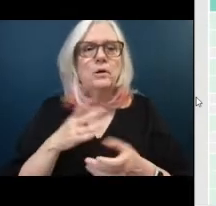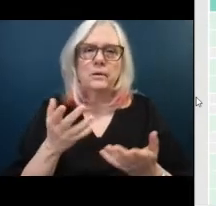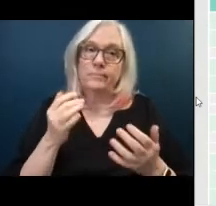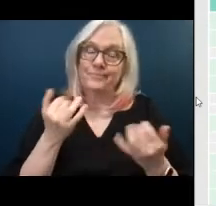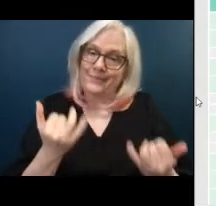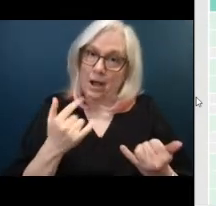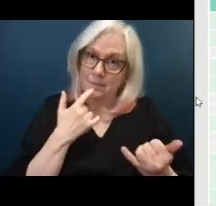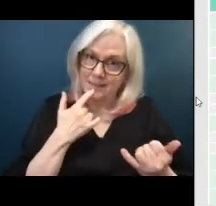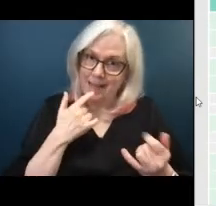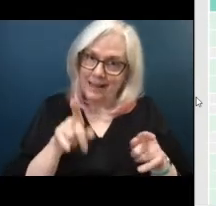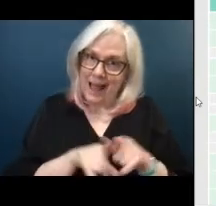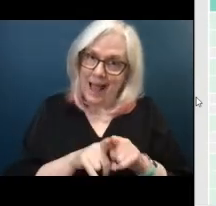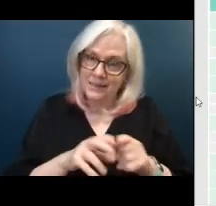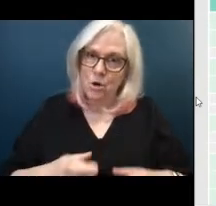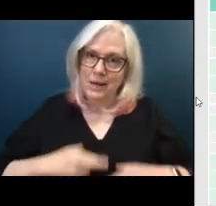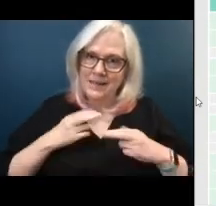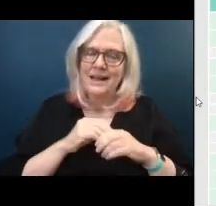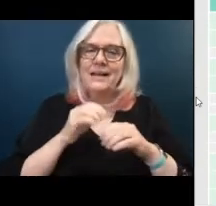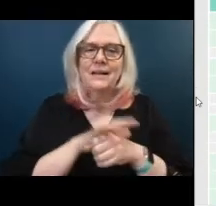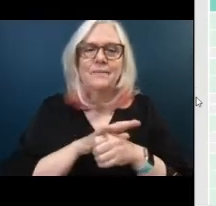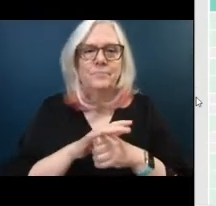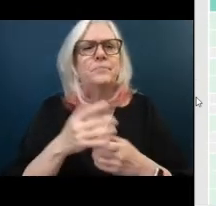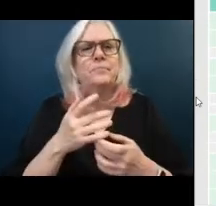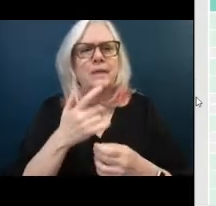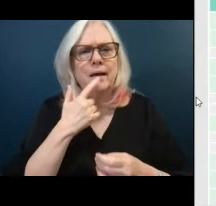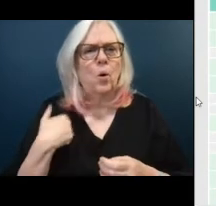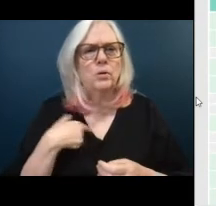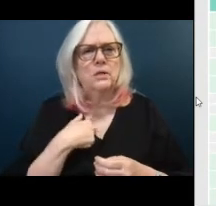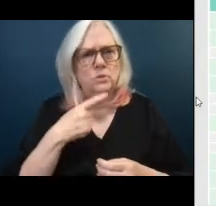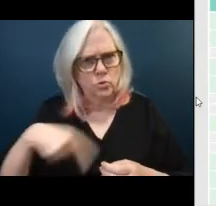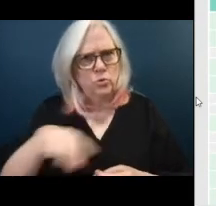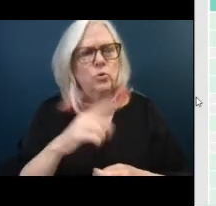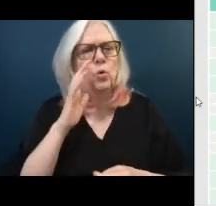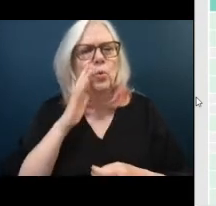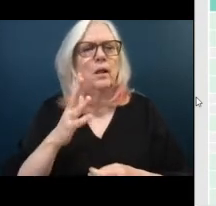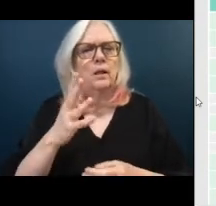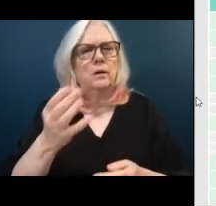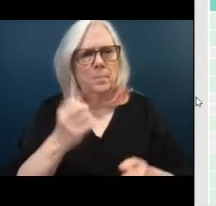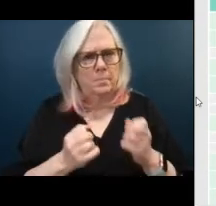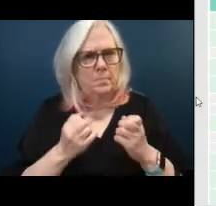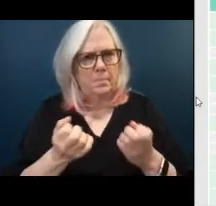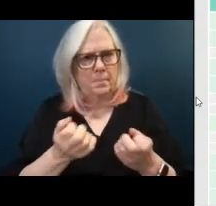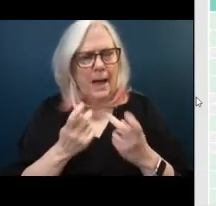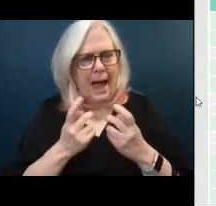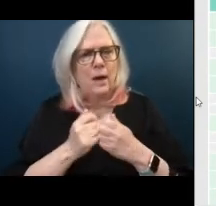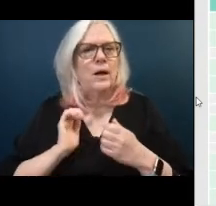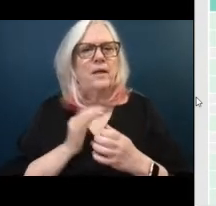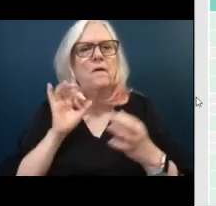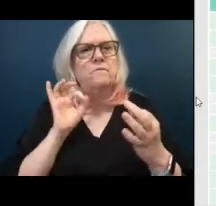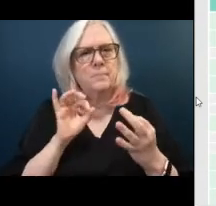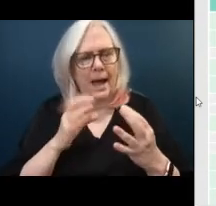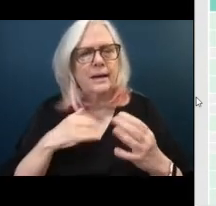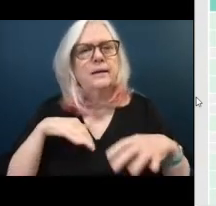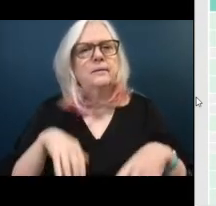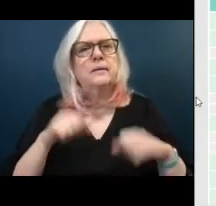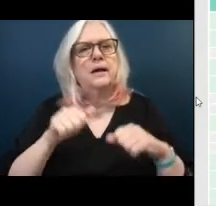resident in the neighborhood not as a commissioner we were told that y'all were going to come back with our feedback and uh conduct another meeting yeah